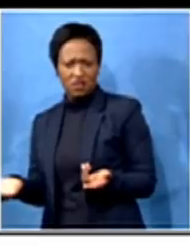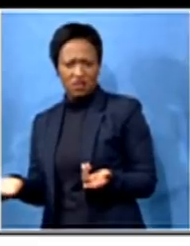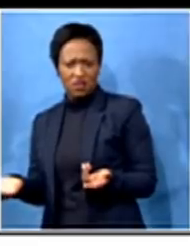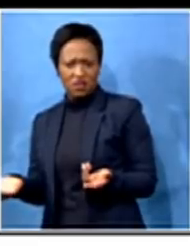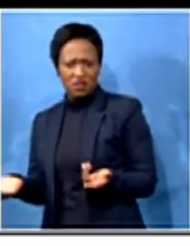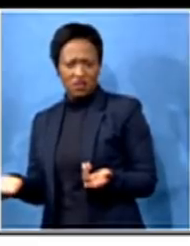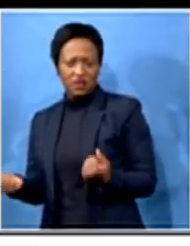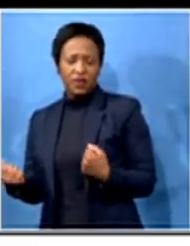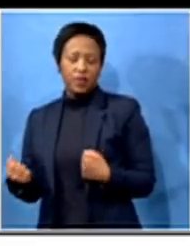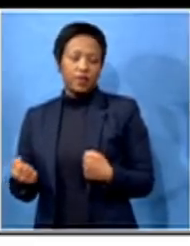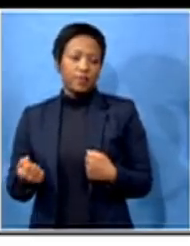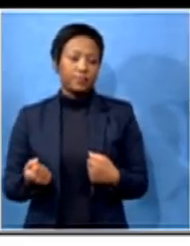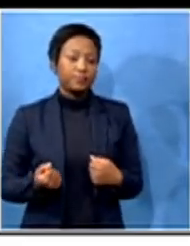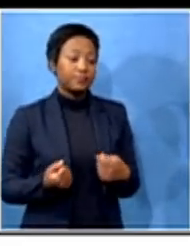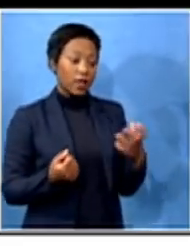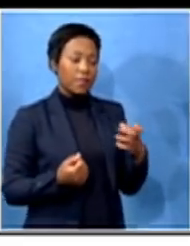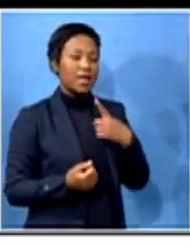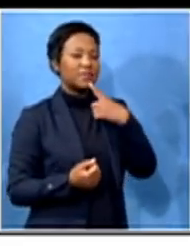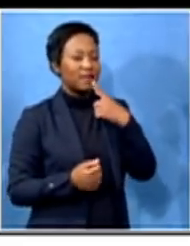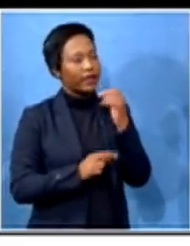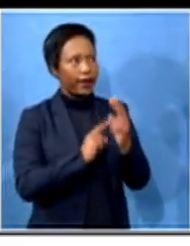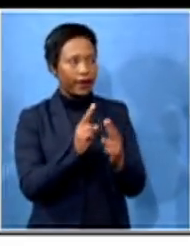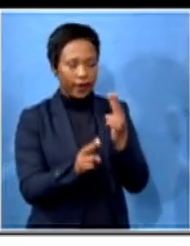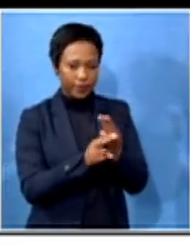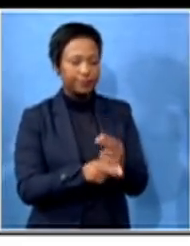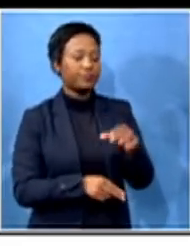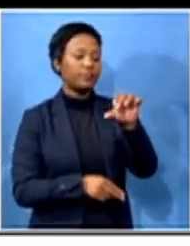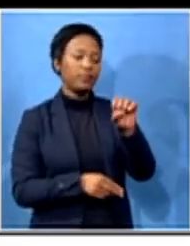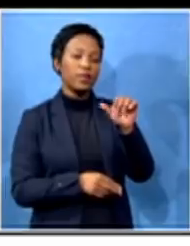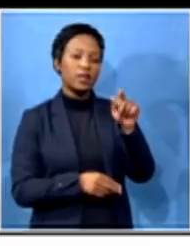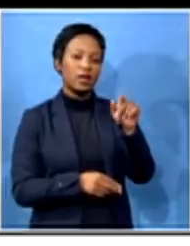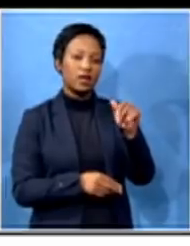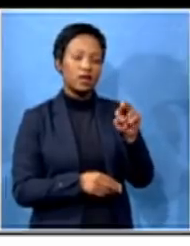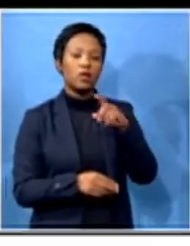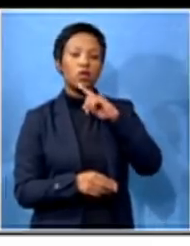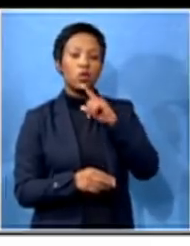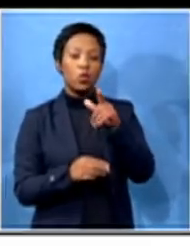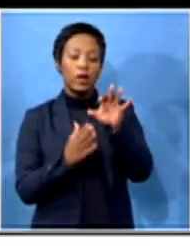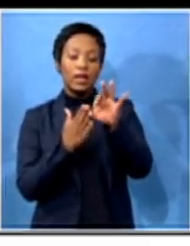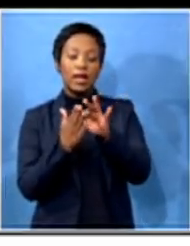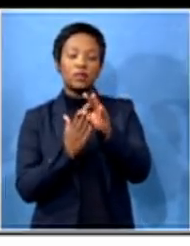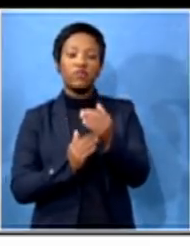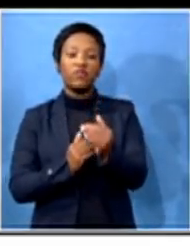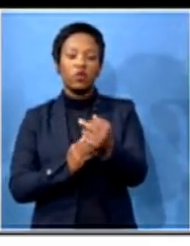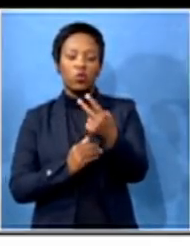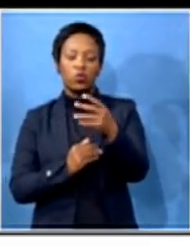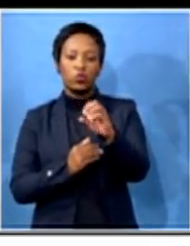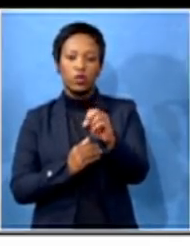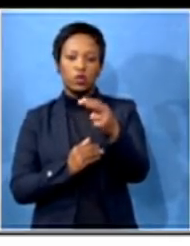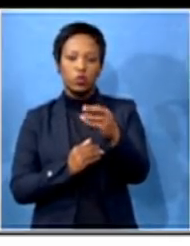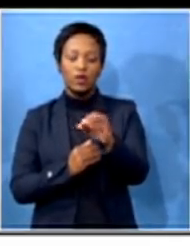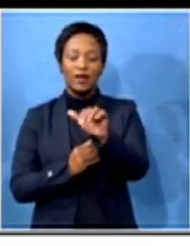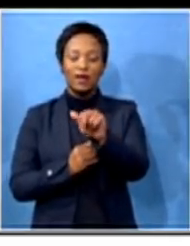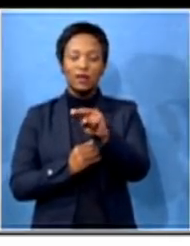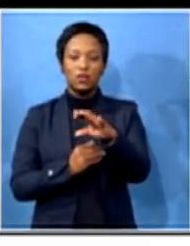As I'm saying, Sakina, I've mentioned again. As we prepare for 2020 and local government election, the ANC must make